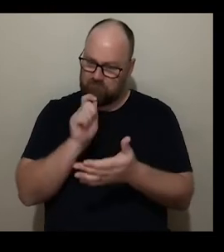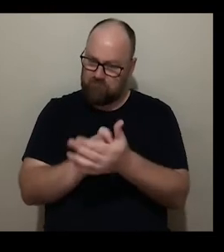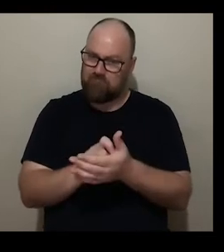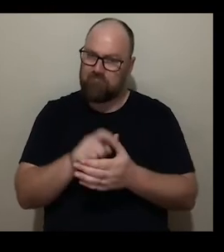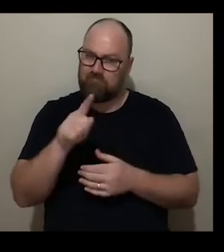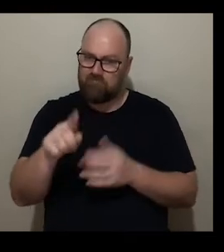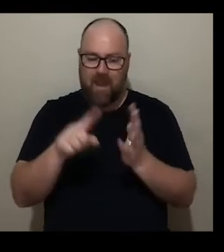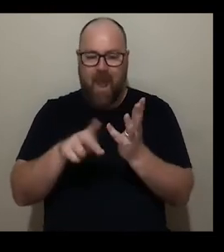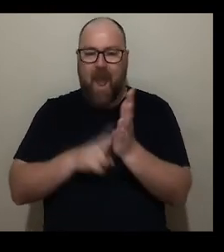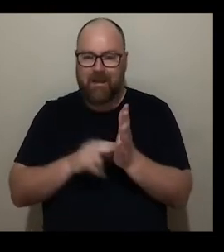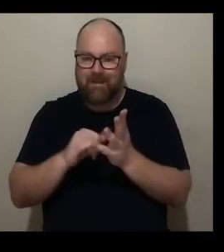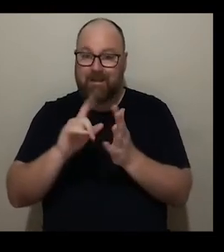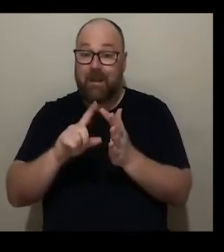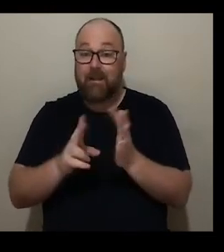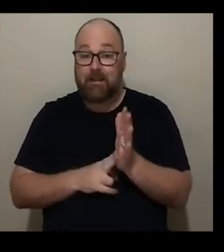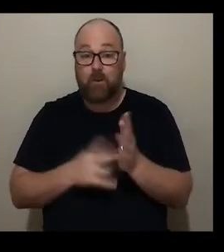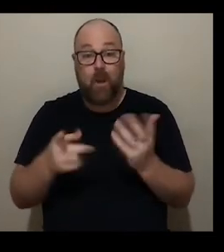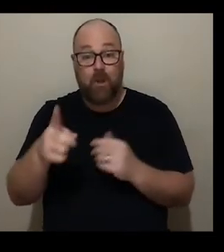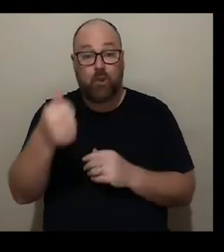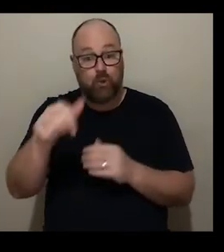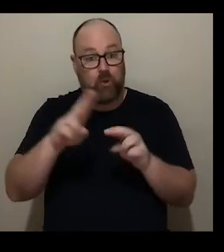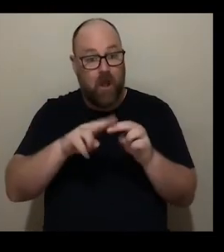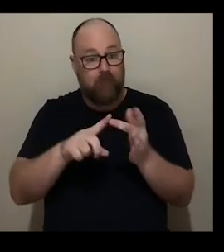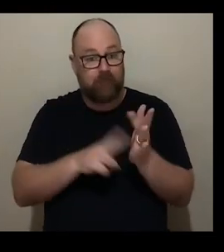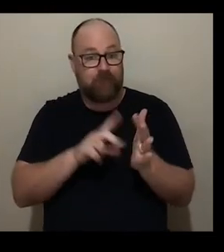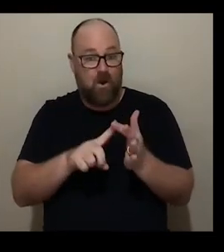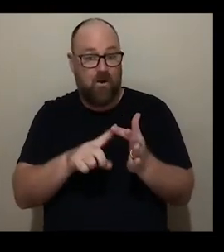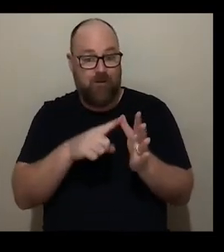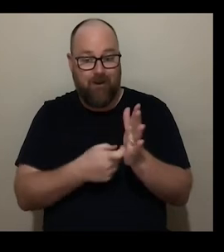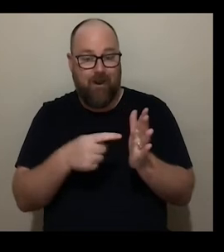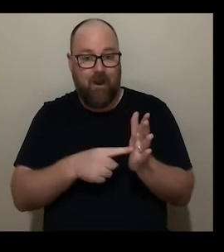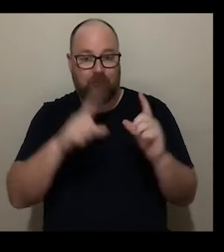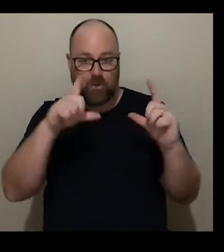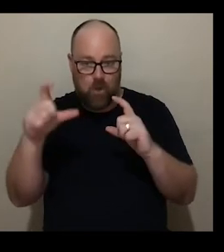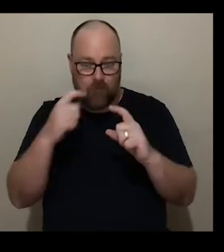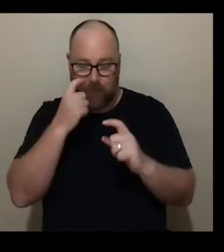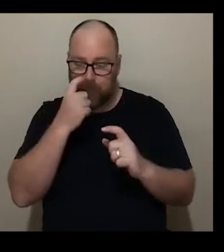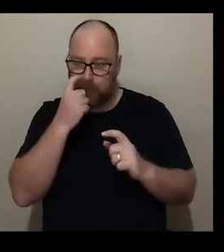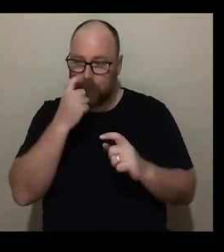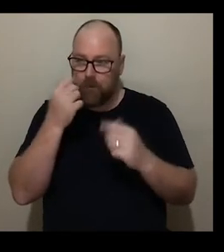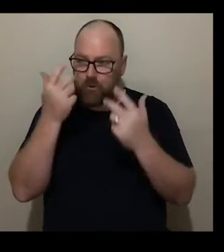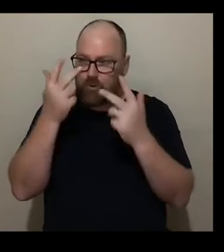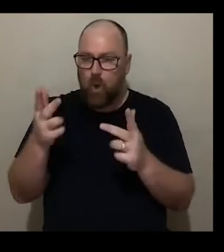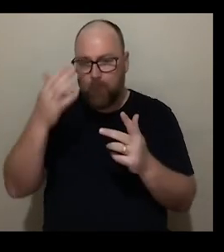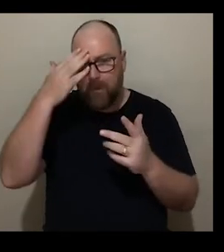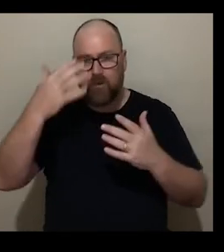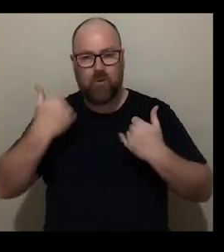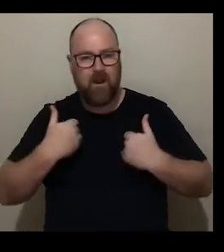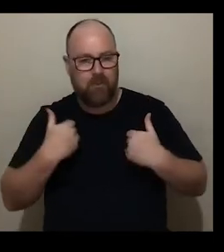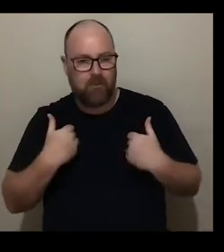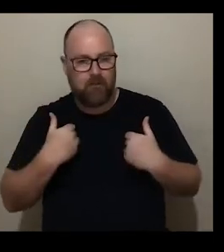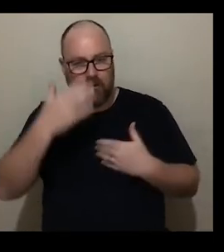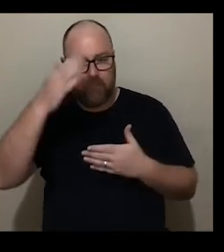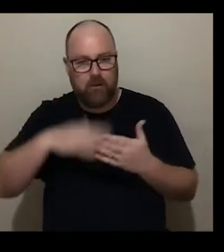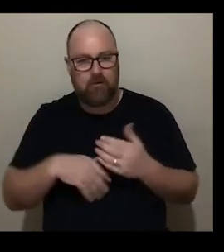titled unseen where you used fine art photography to depict mental health experiences can you talk to us